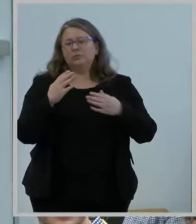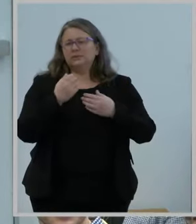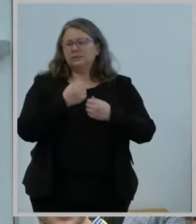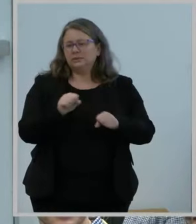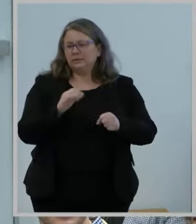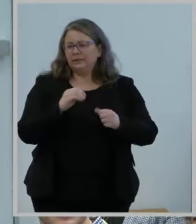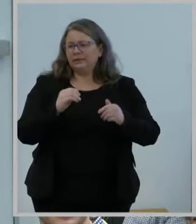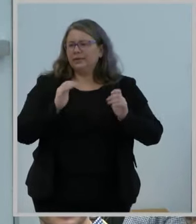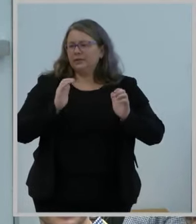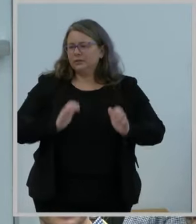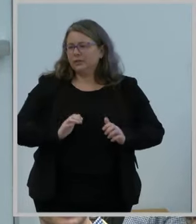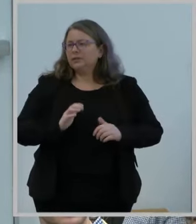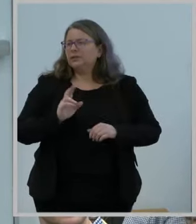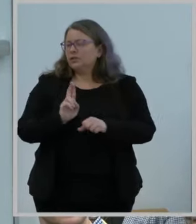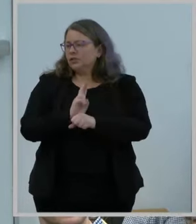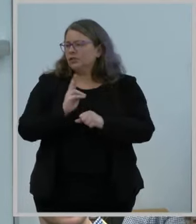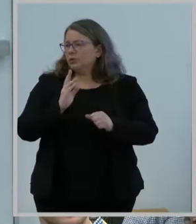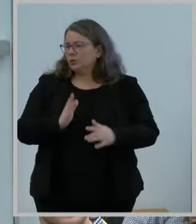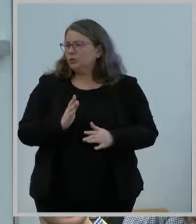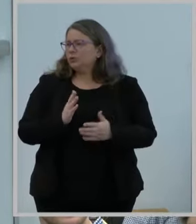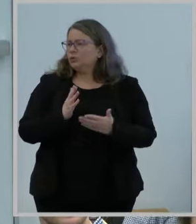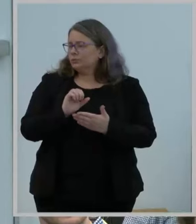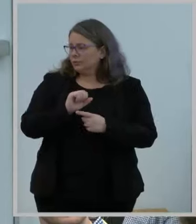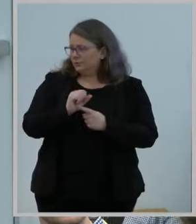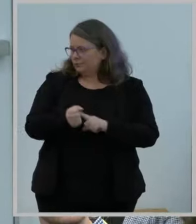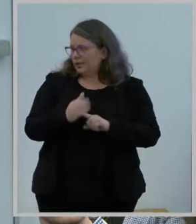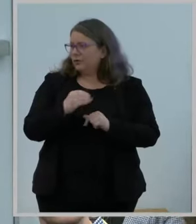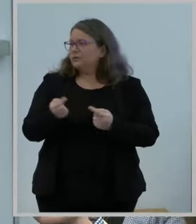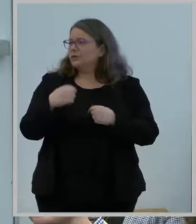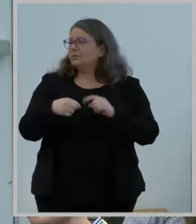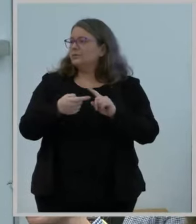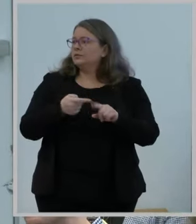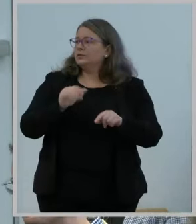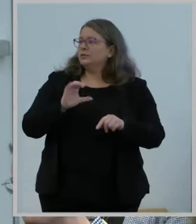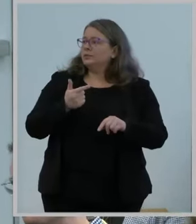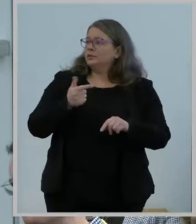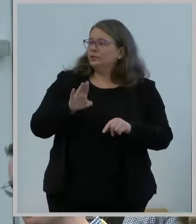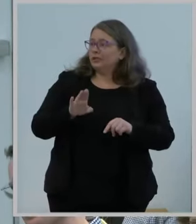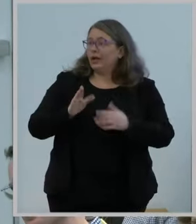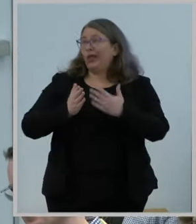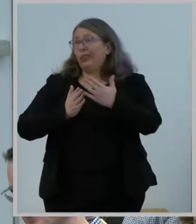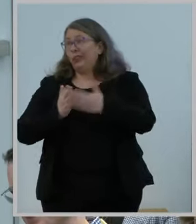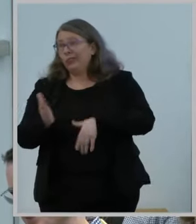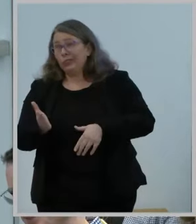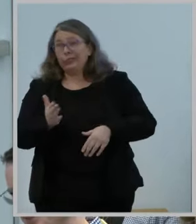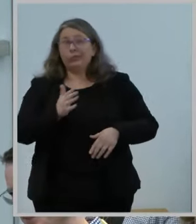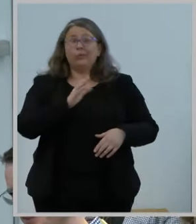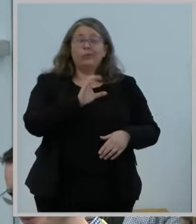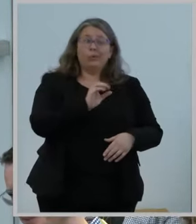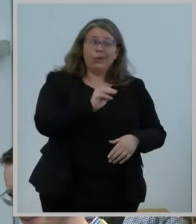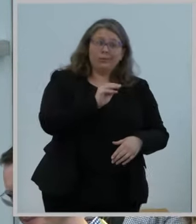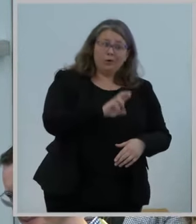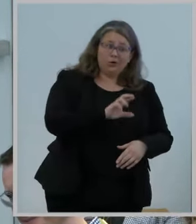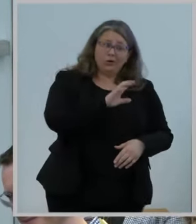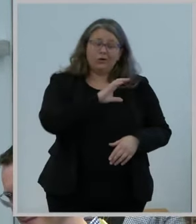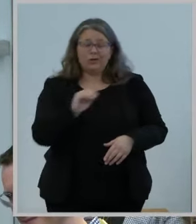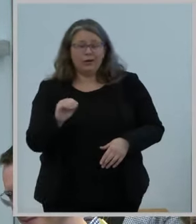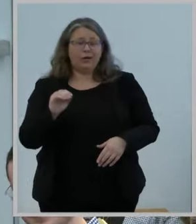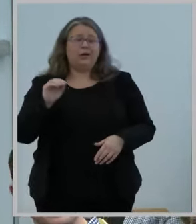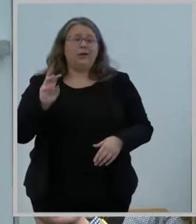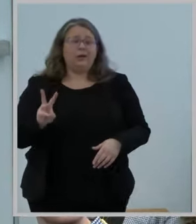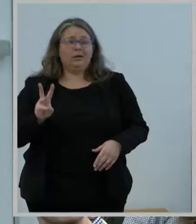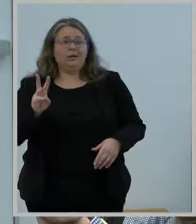office from the Consumer and Governmental Affairs Bureau by way of both the Wireline Competition Bureau and the Office of Media Relations, but I got her.